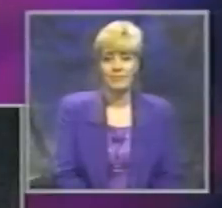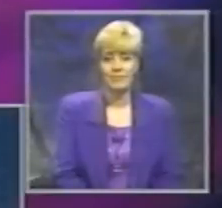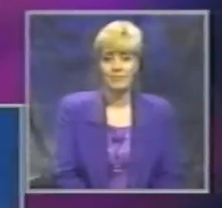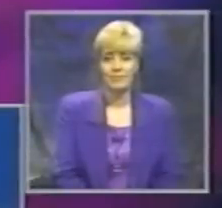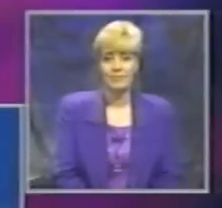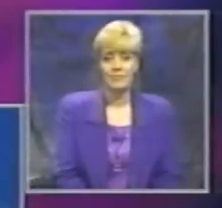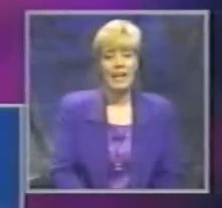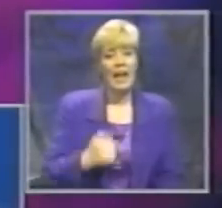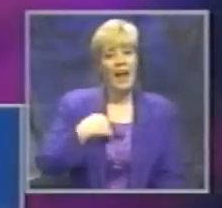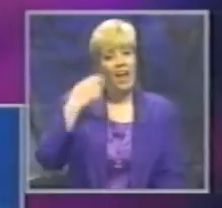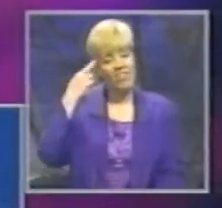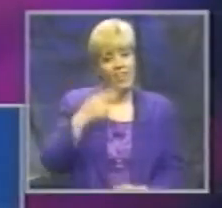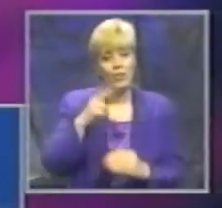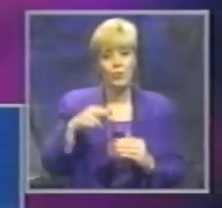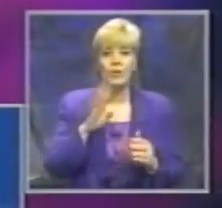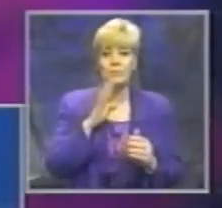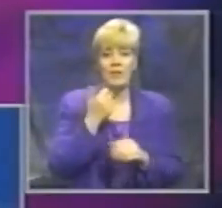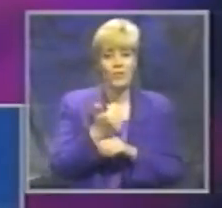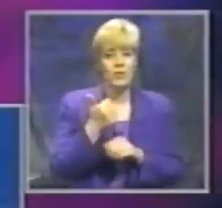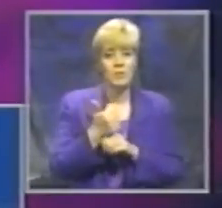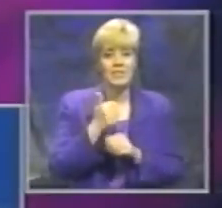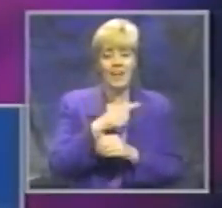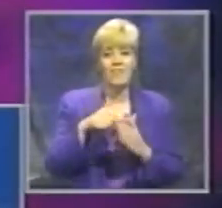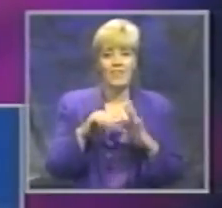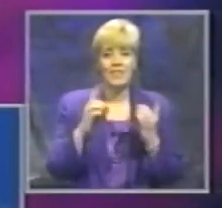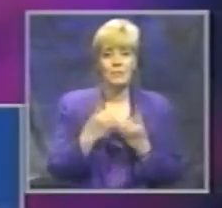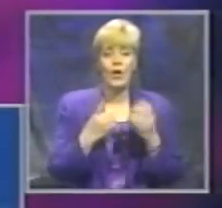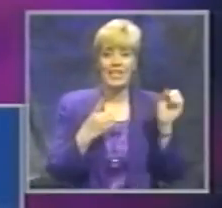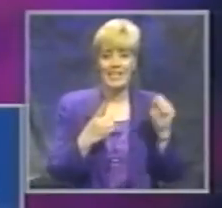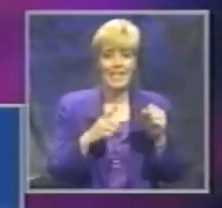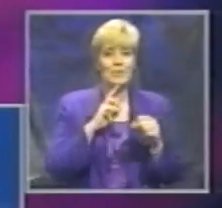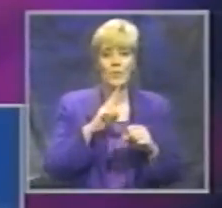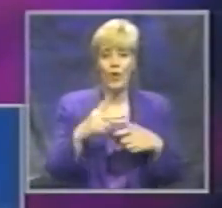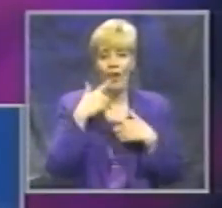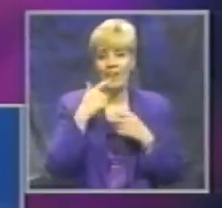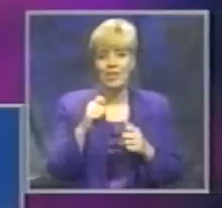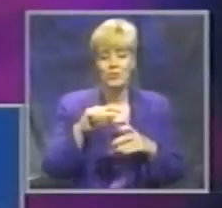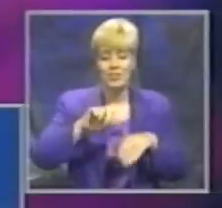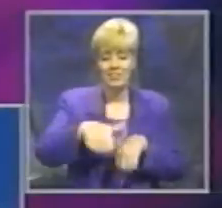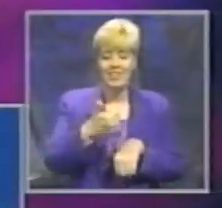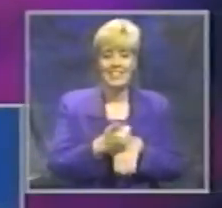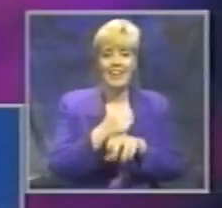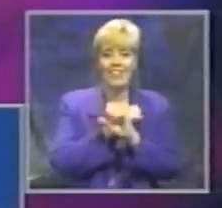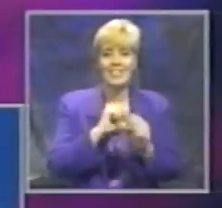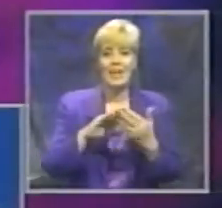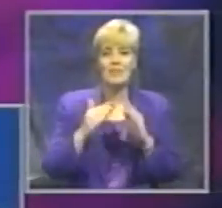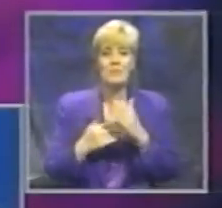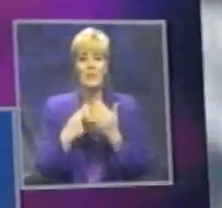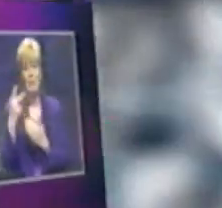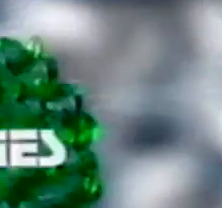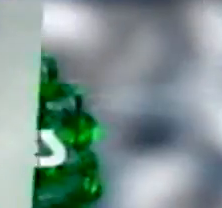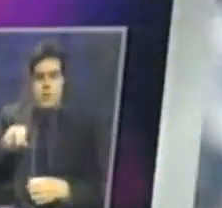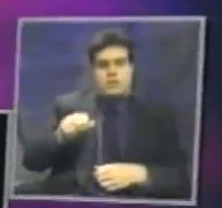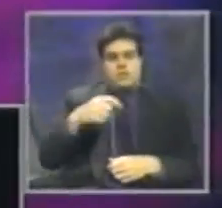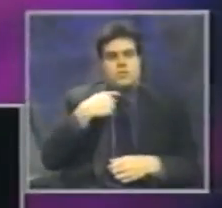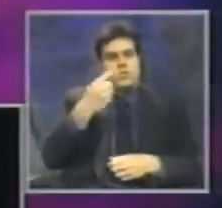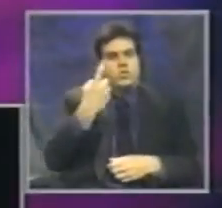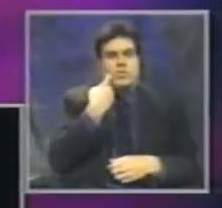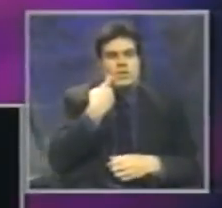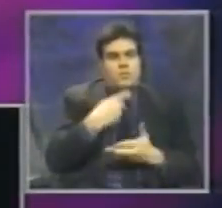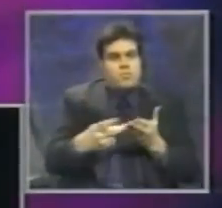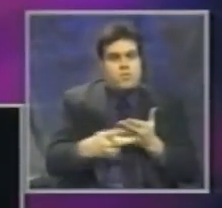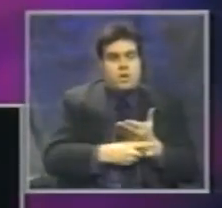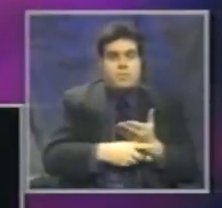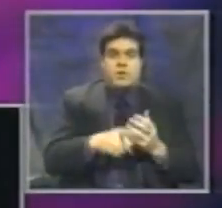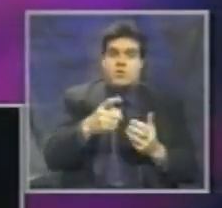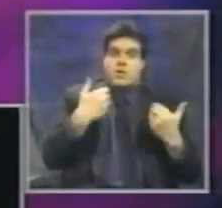I think the results certainly speak for themselves in this department. Yes, we are interested in implementing the Safe Community Program. We have